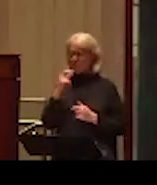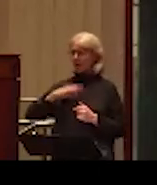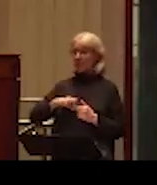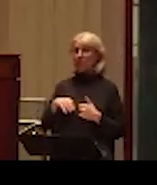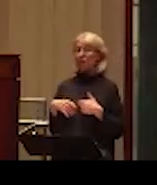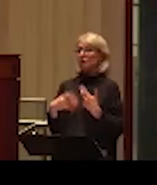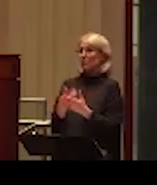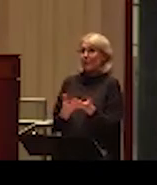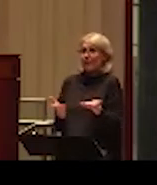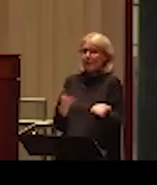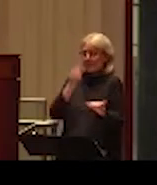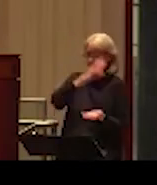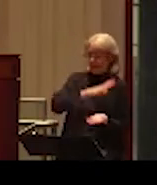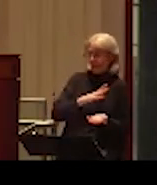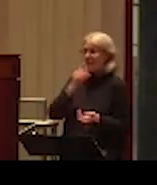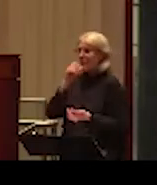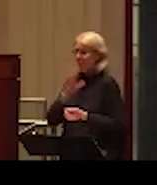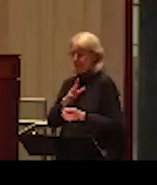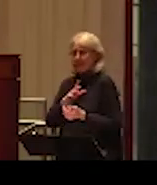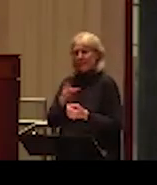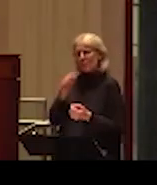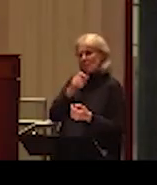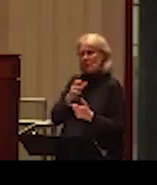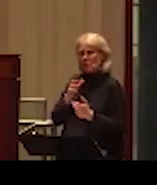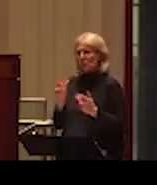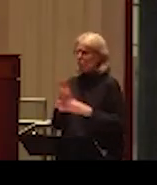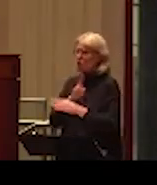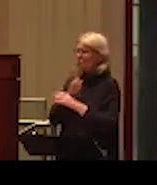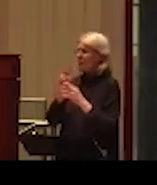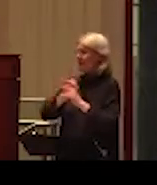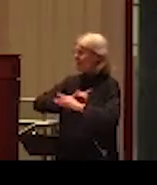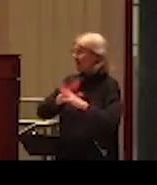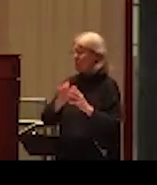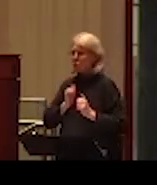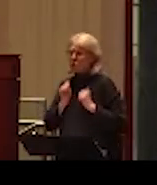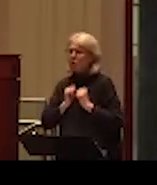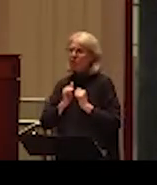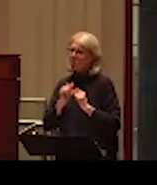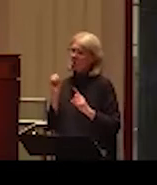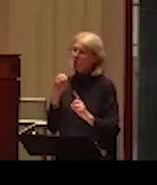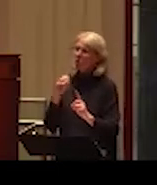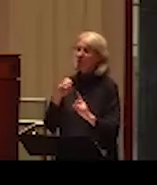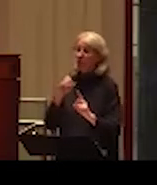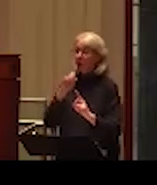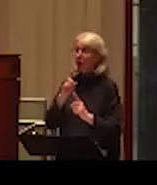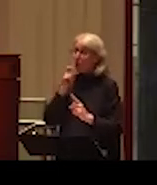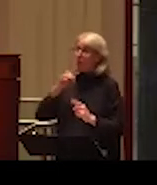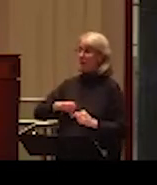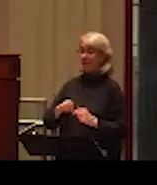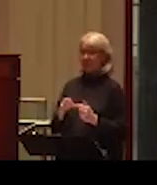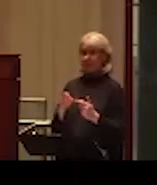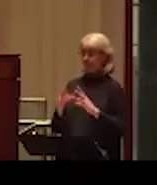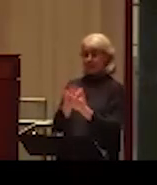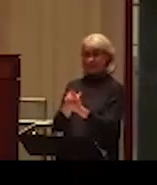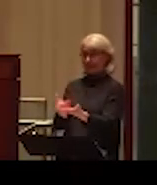women's aggression and use of violence, that would be very important for the family, for the couple, for children. And